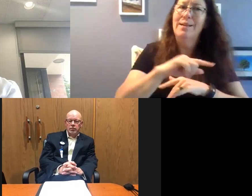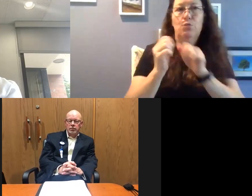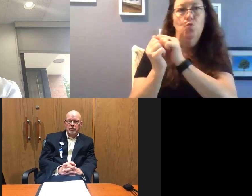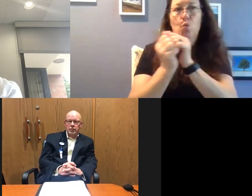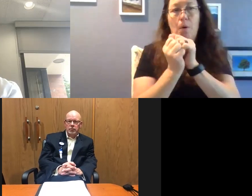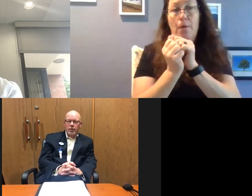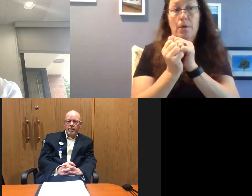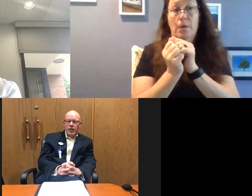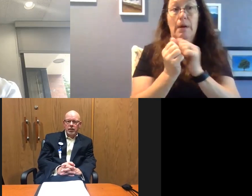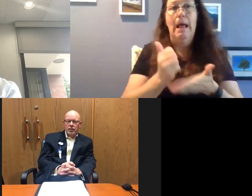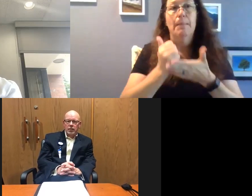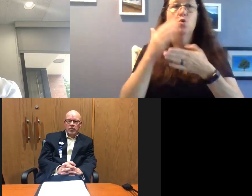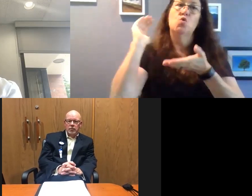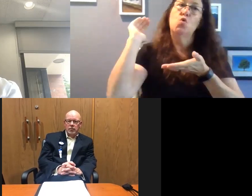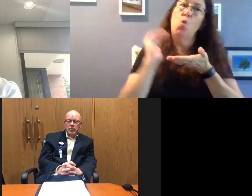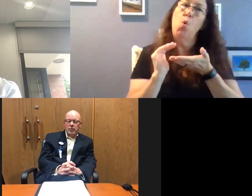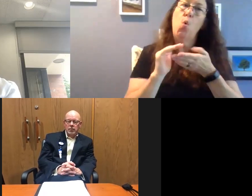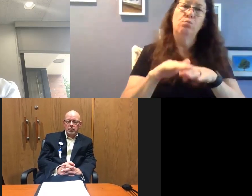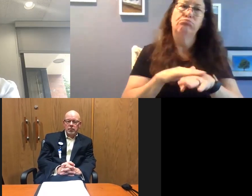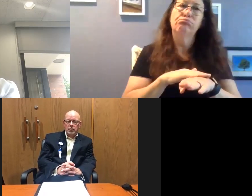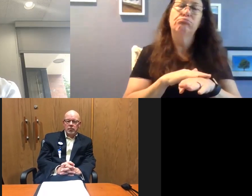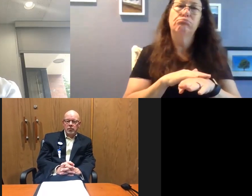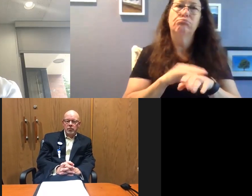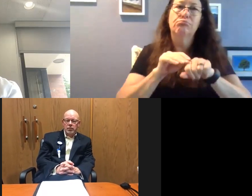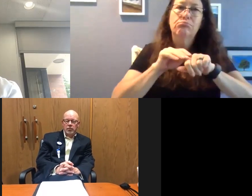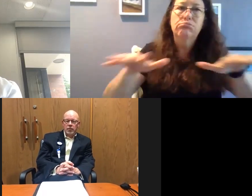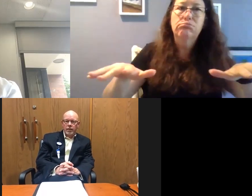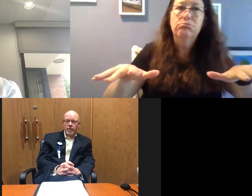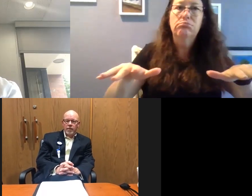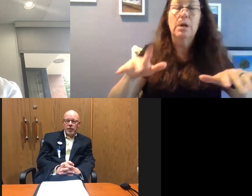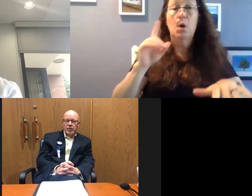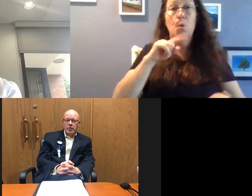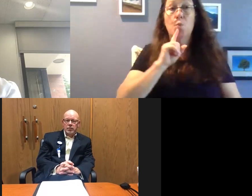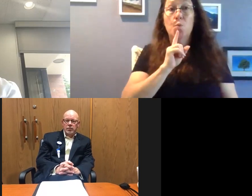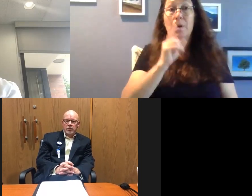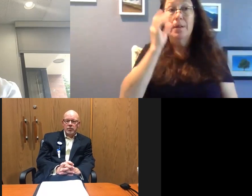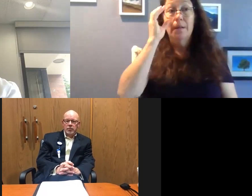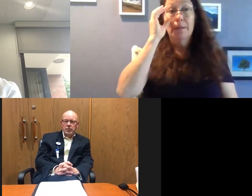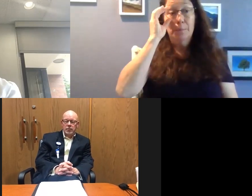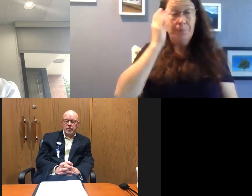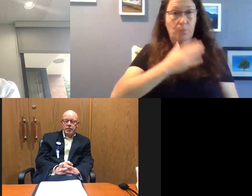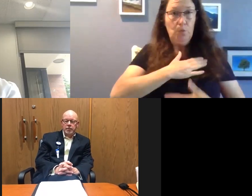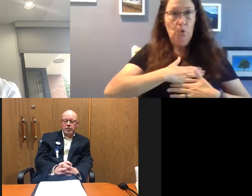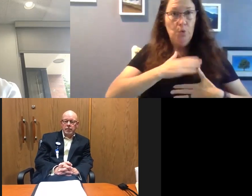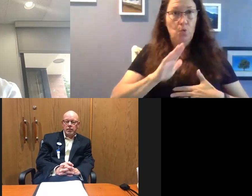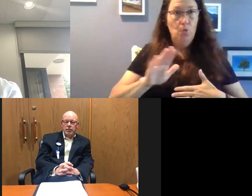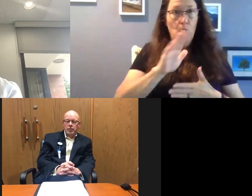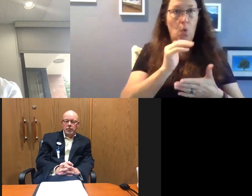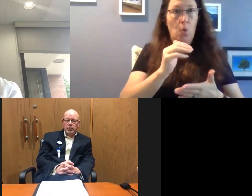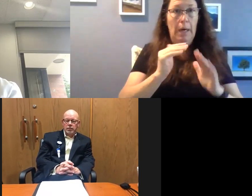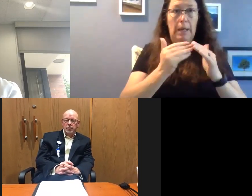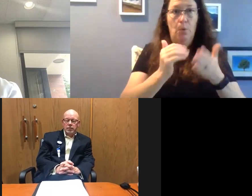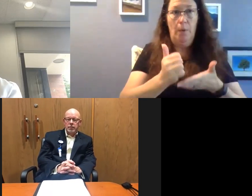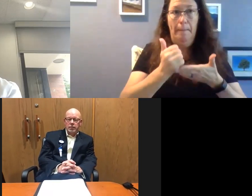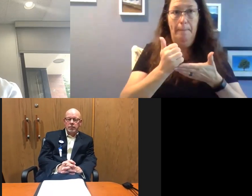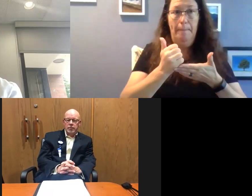So help us slow down the current transmission rate. And we really, we really appreciate the help from the community in